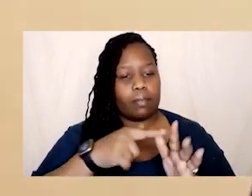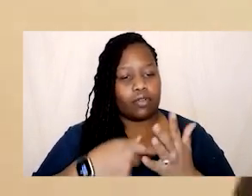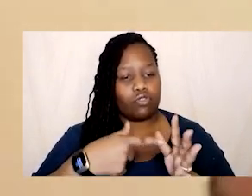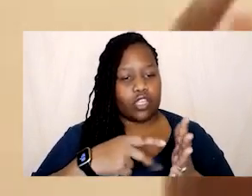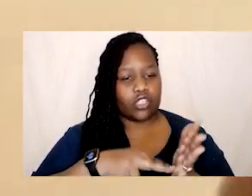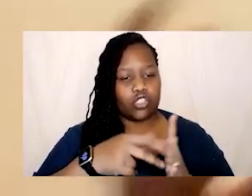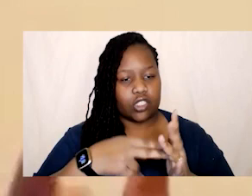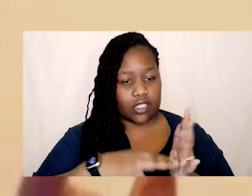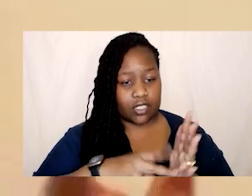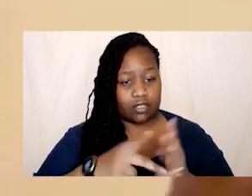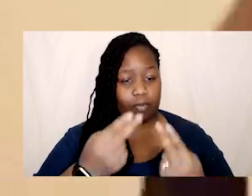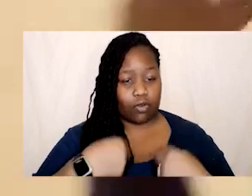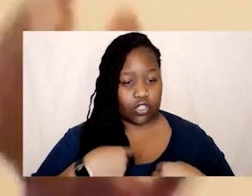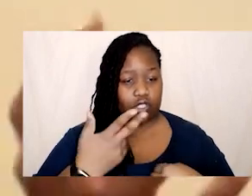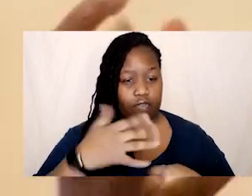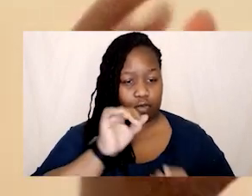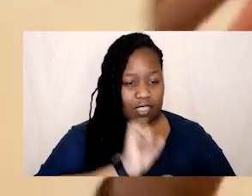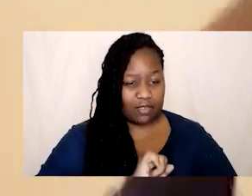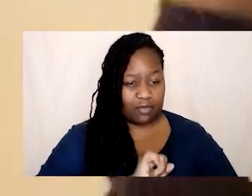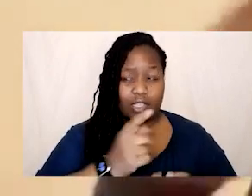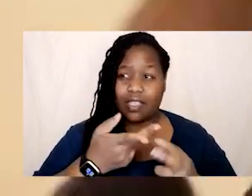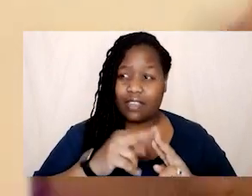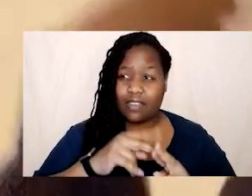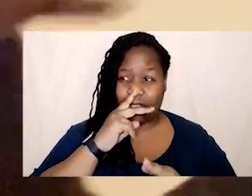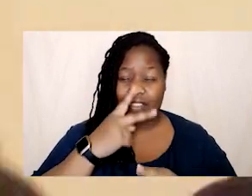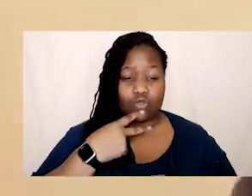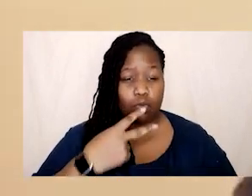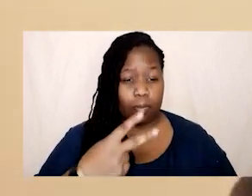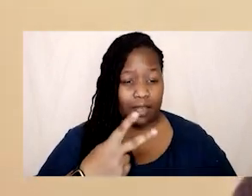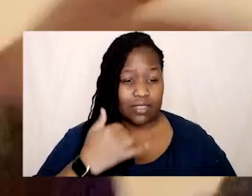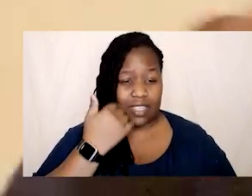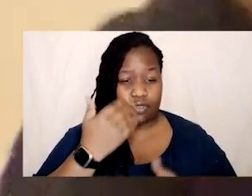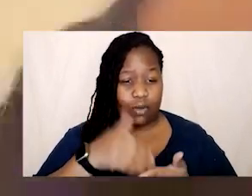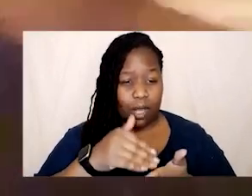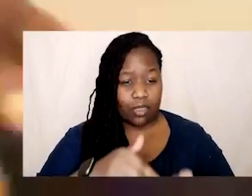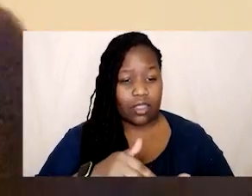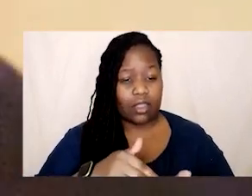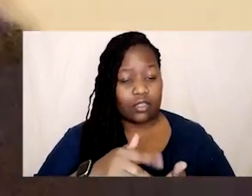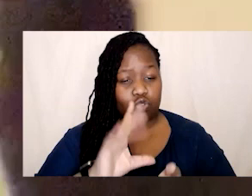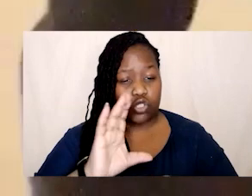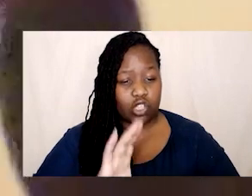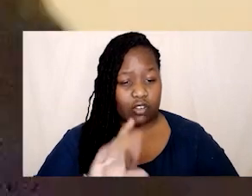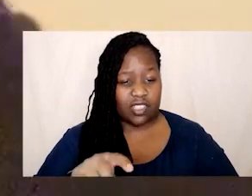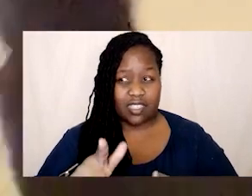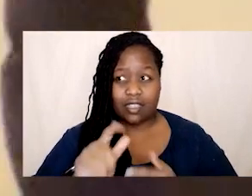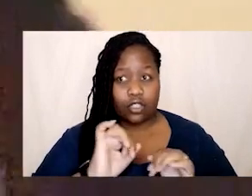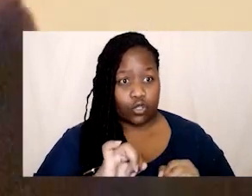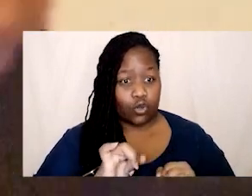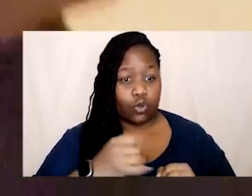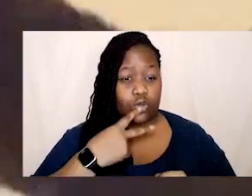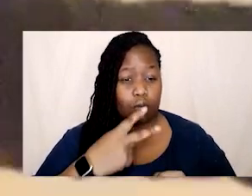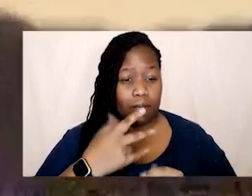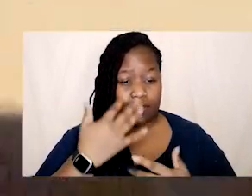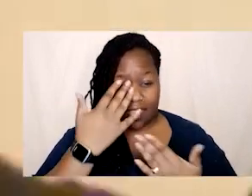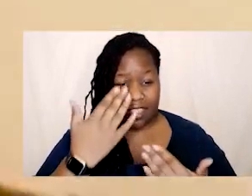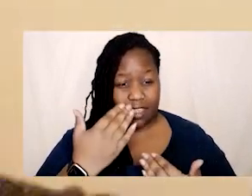donor even if it's just two pound a month to a charity that allows them to plan yet their work your two pound a month times that by 12 24